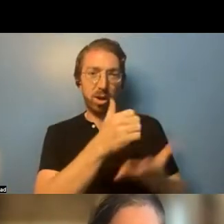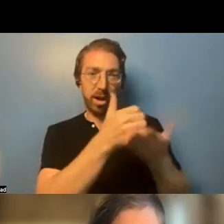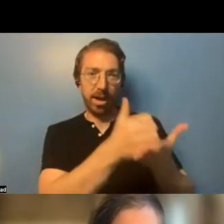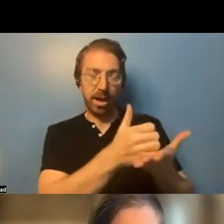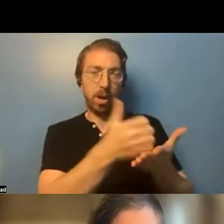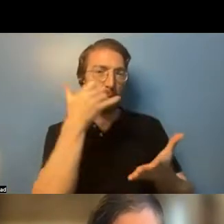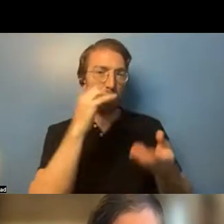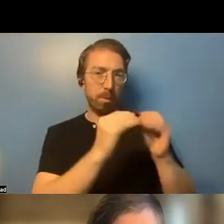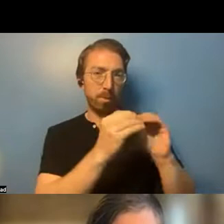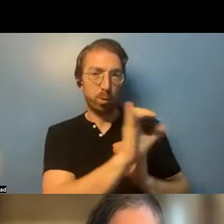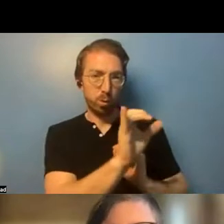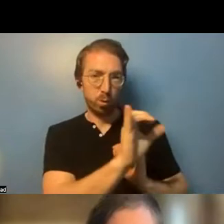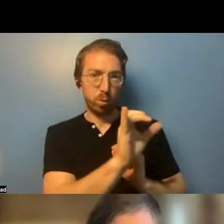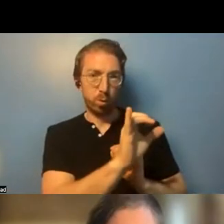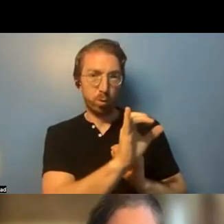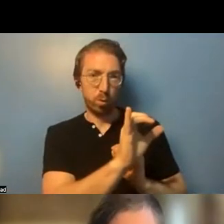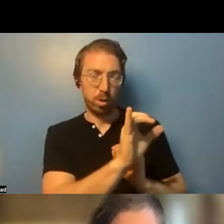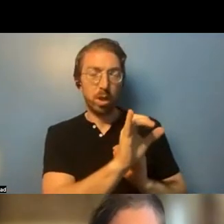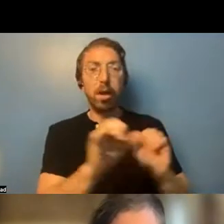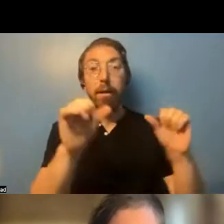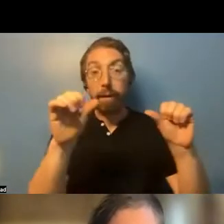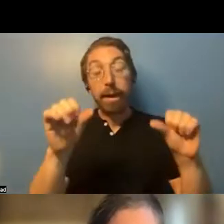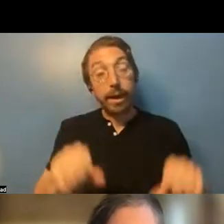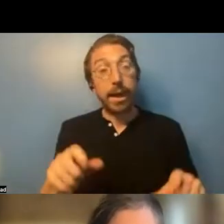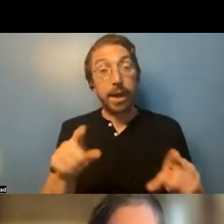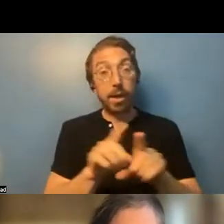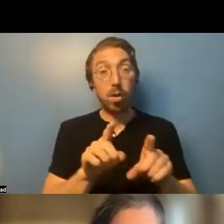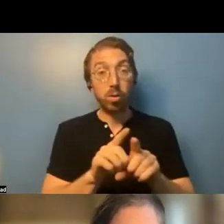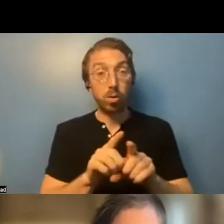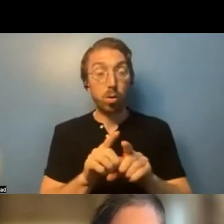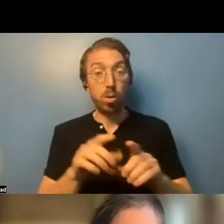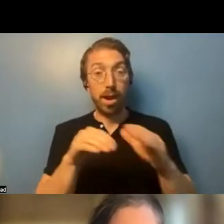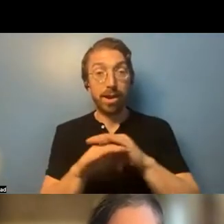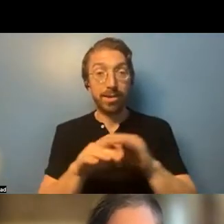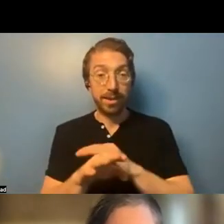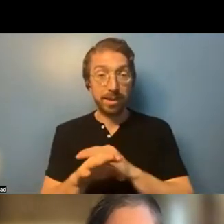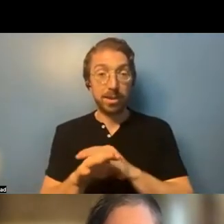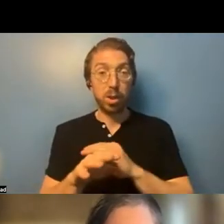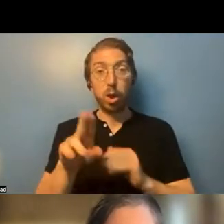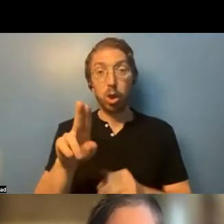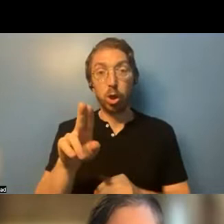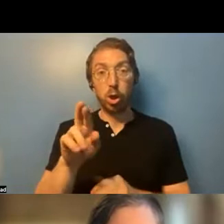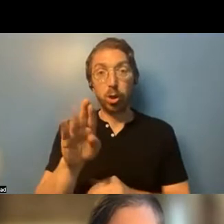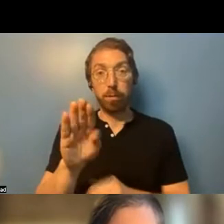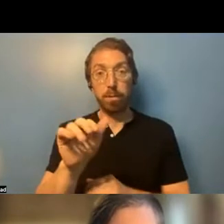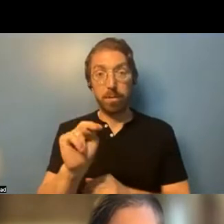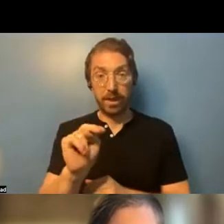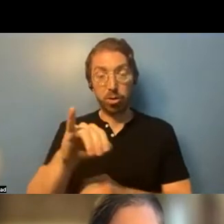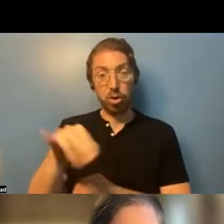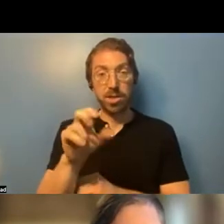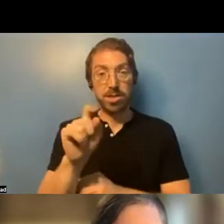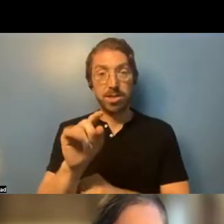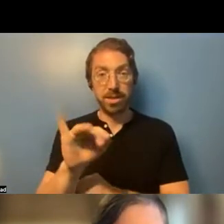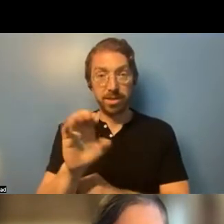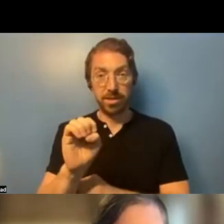urban justice center, which is a shout organizational ally member or take root justice, which